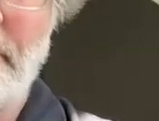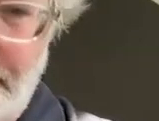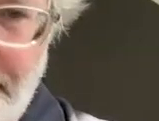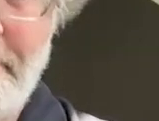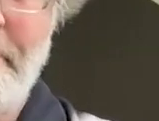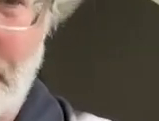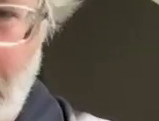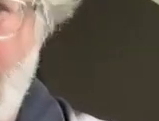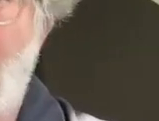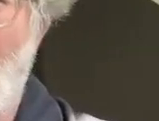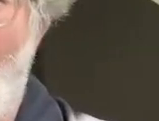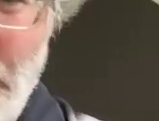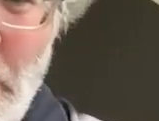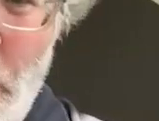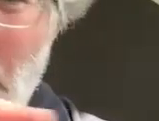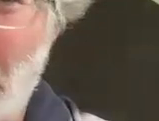pun intended